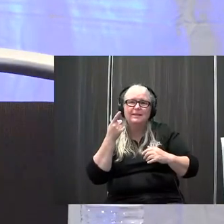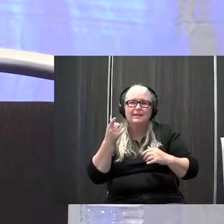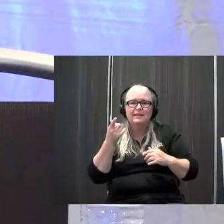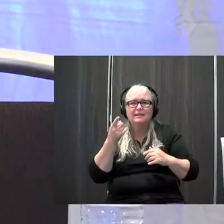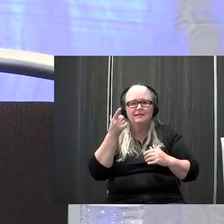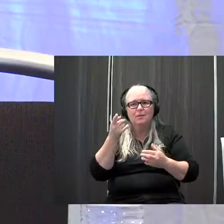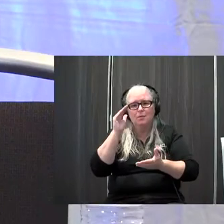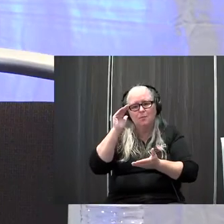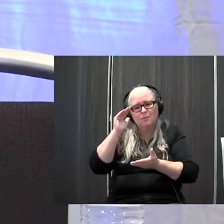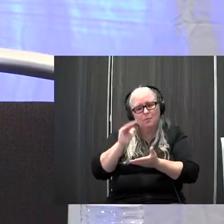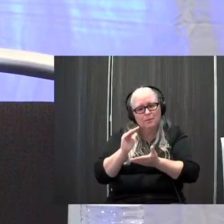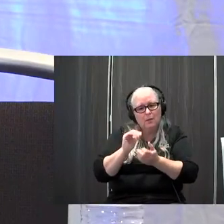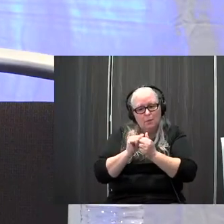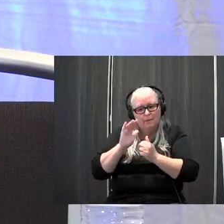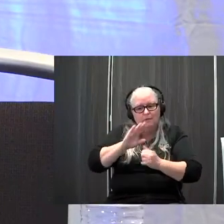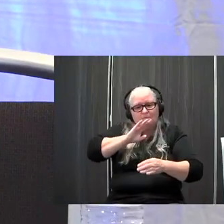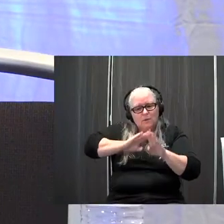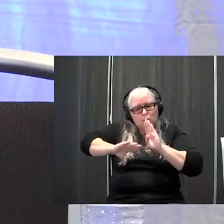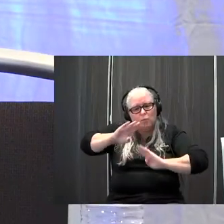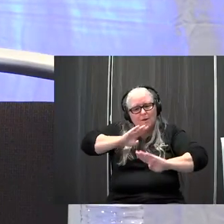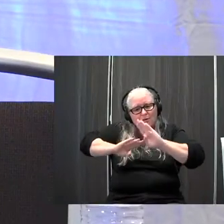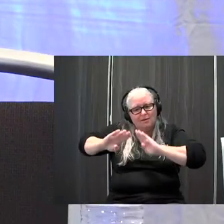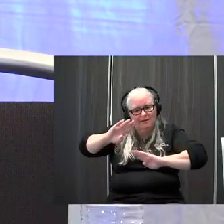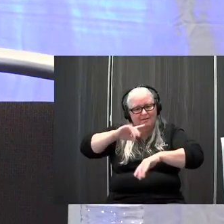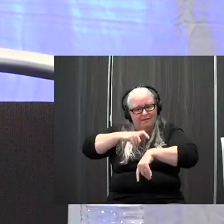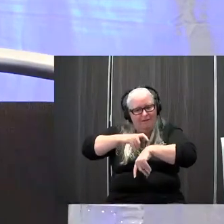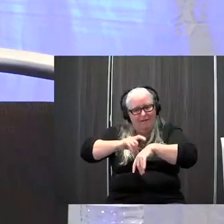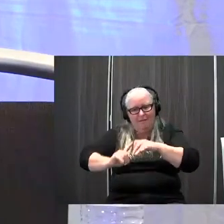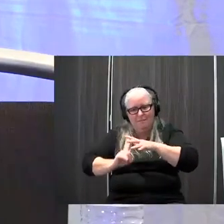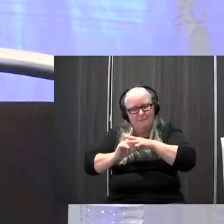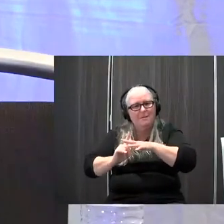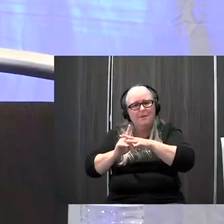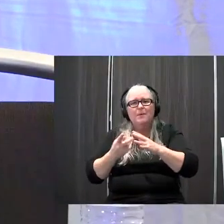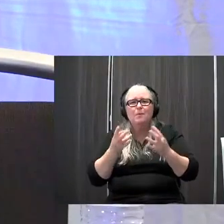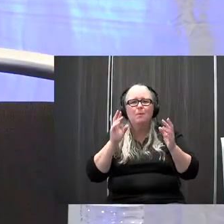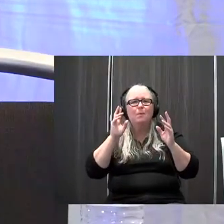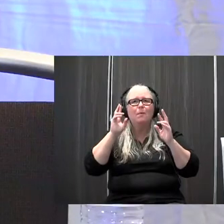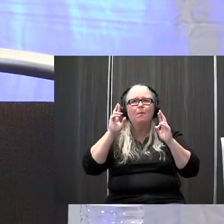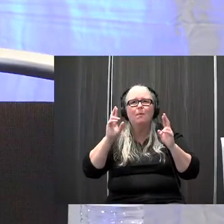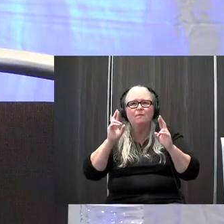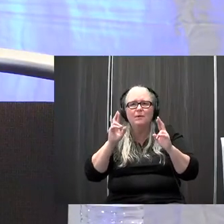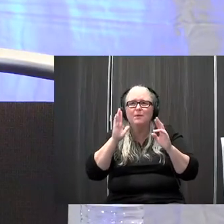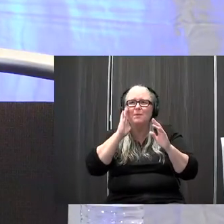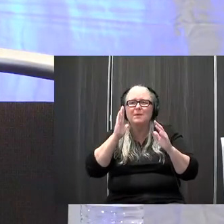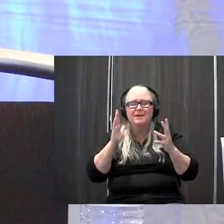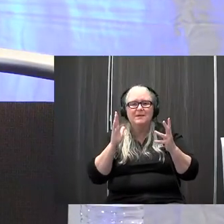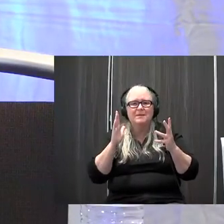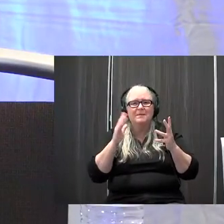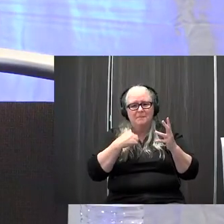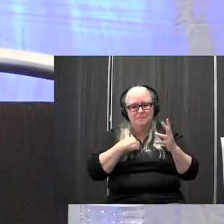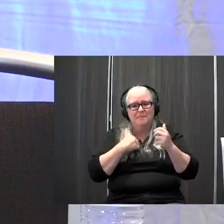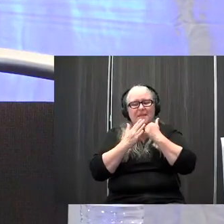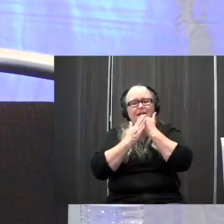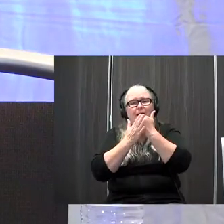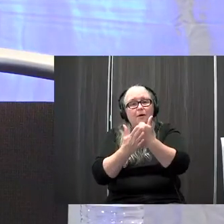reduction in their frustration hopefully and hopefully and that will hopefully in turn then